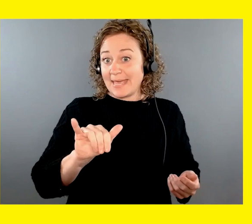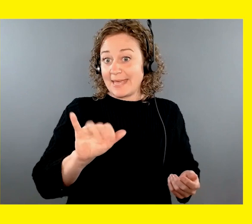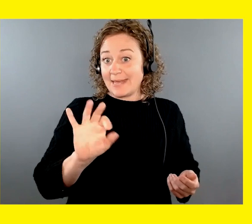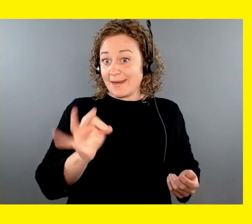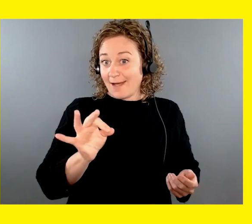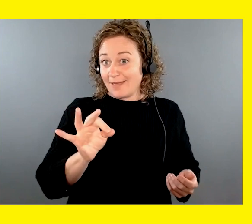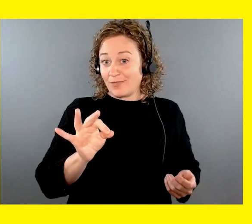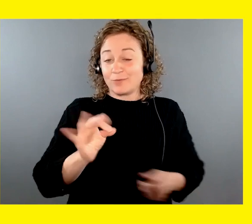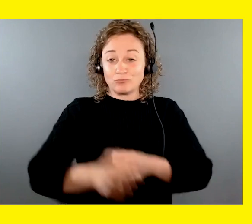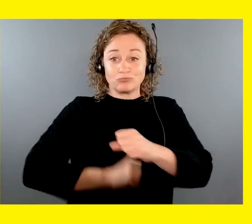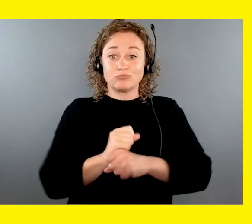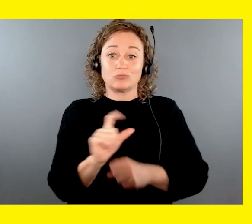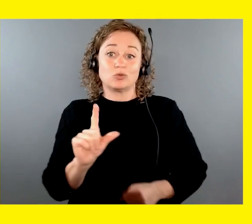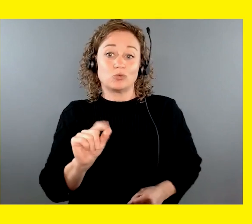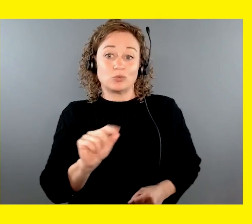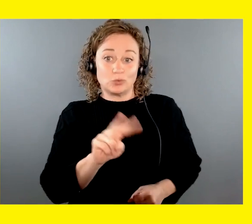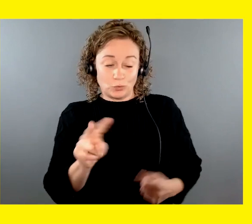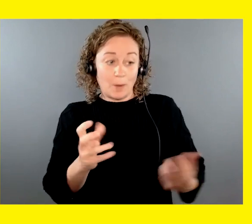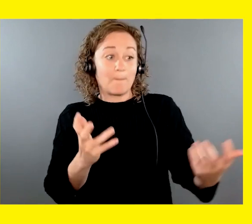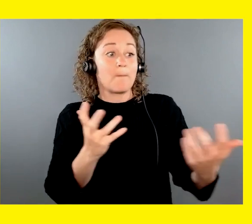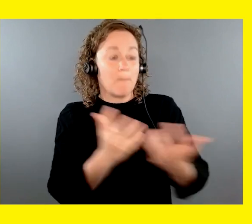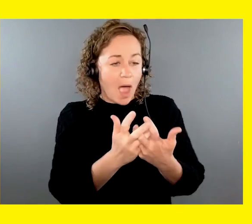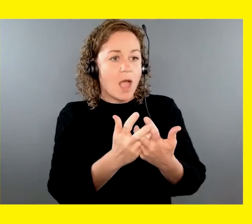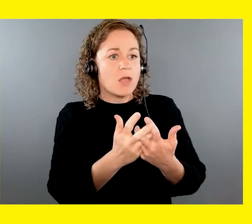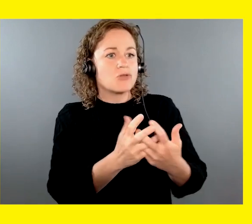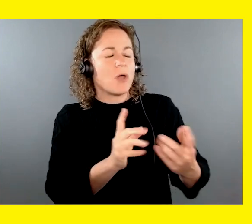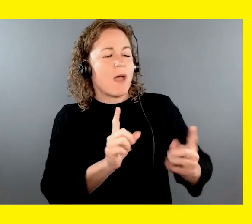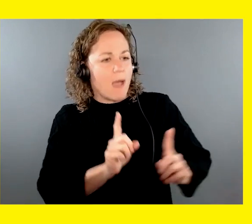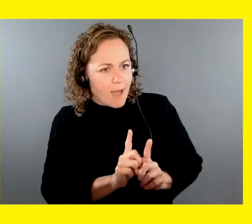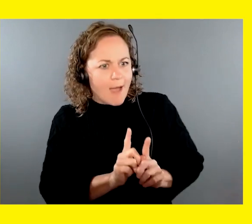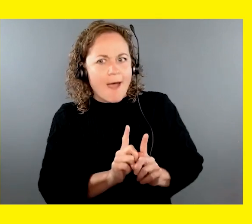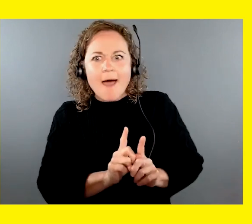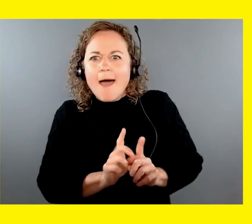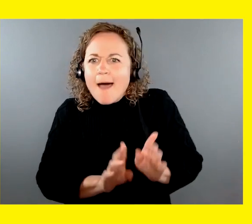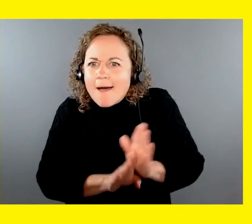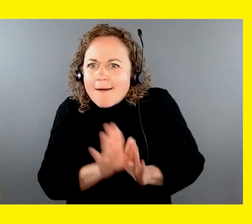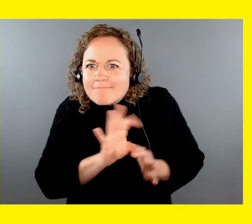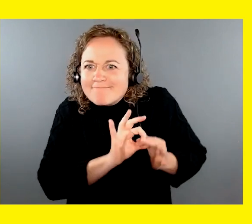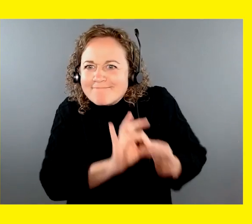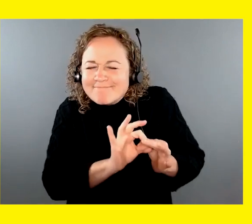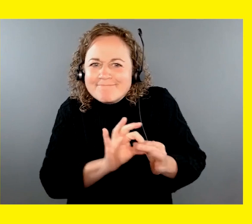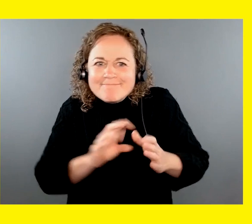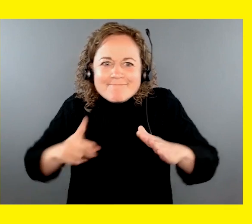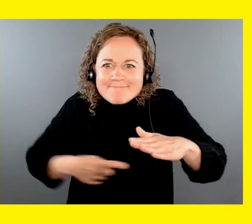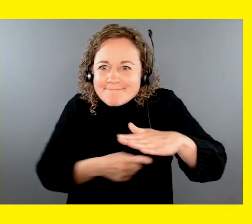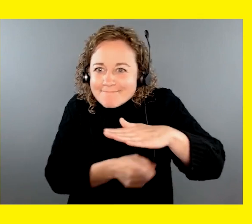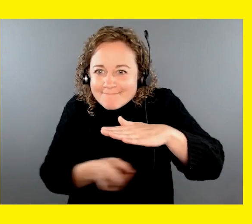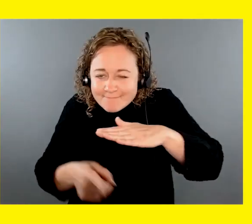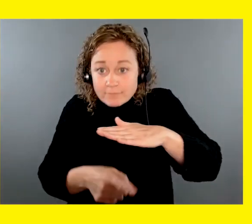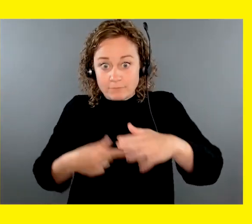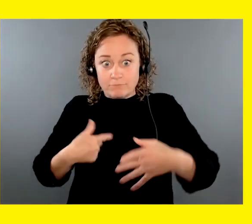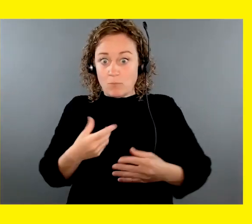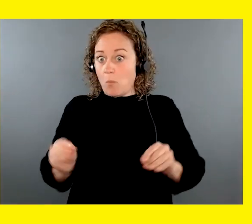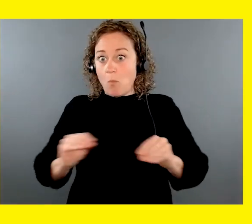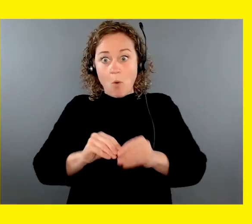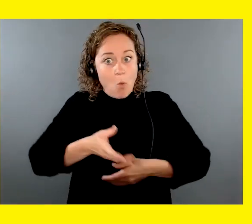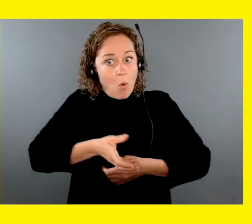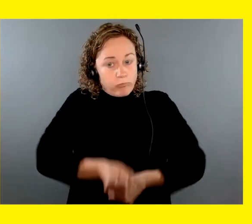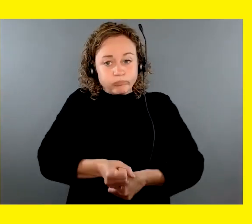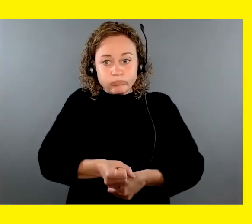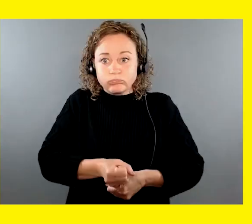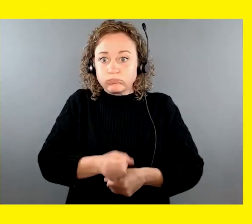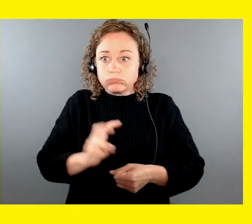And since that time, our relationship has grown. Our adventures have increased. My confidence in travel and my